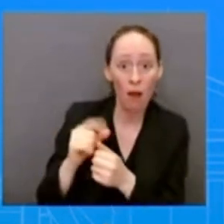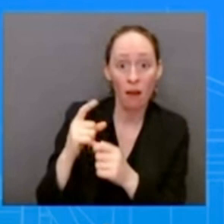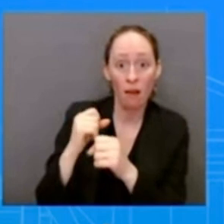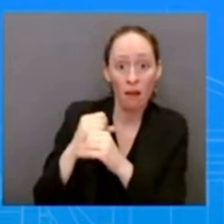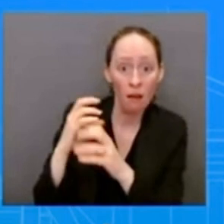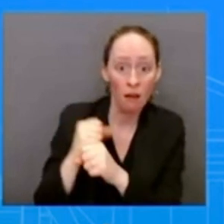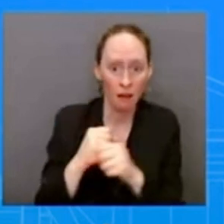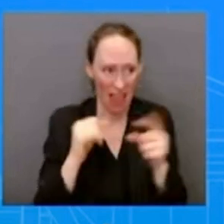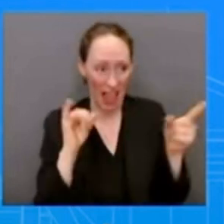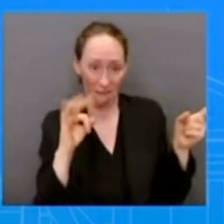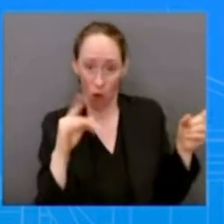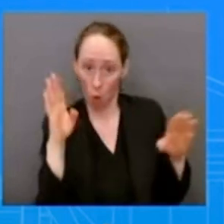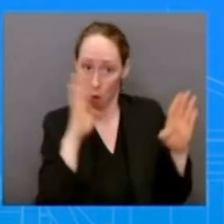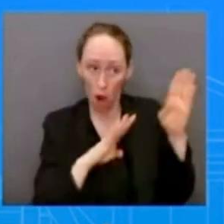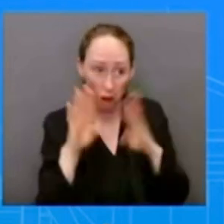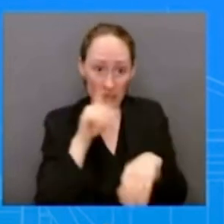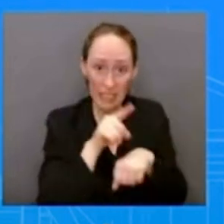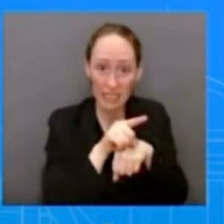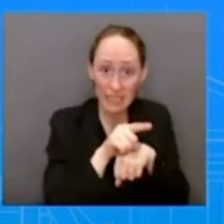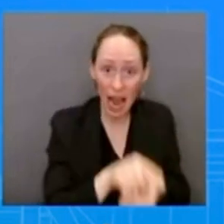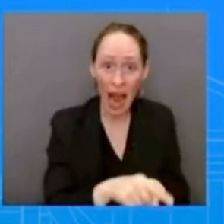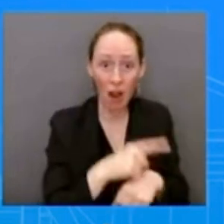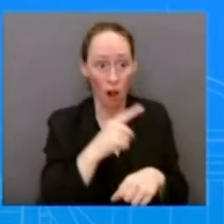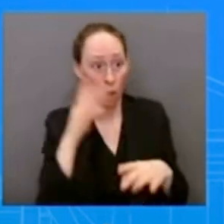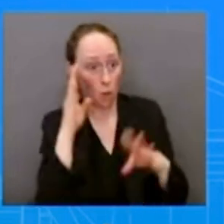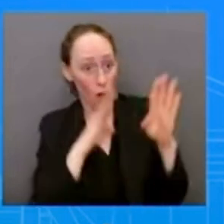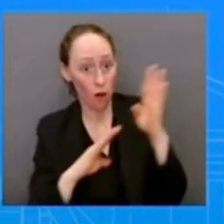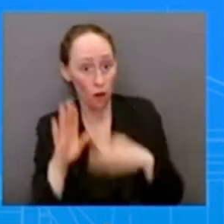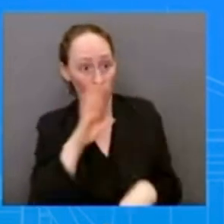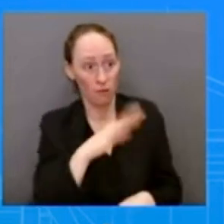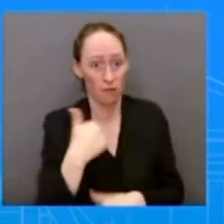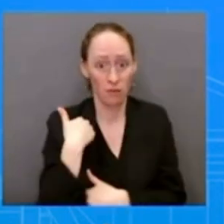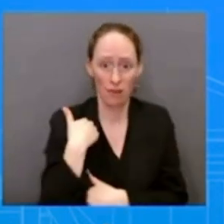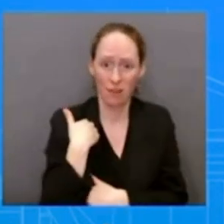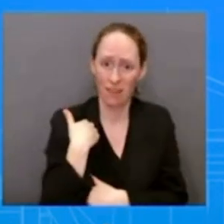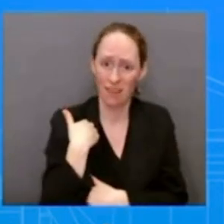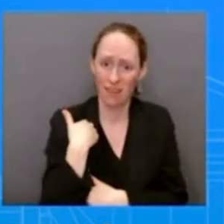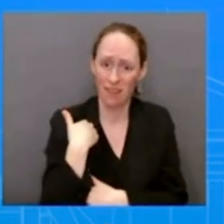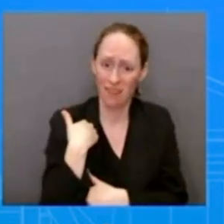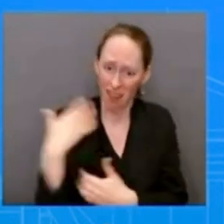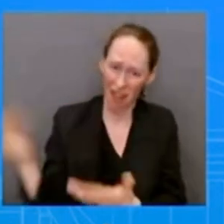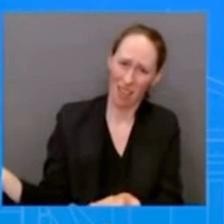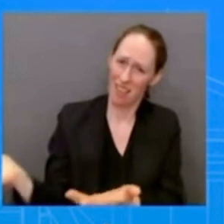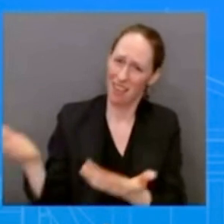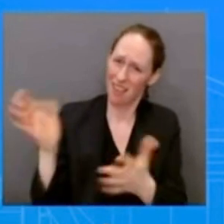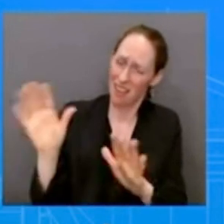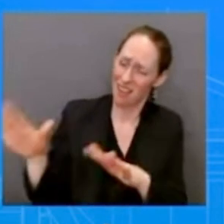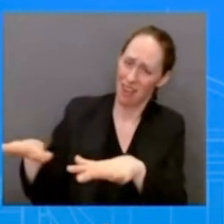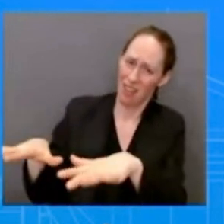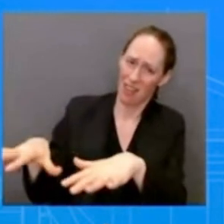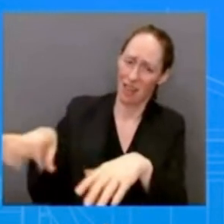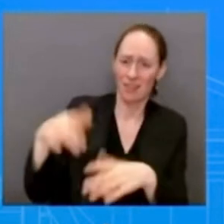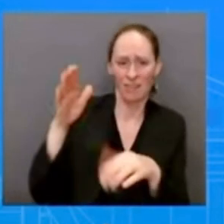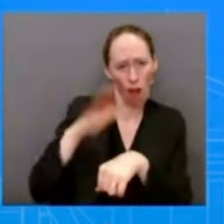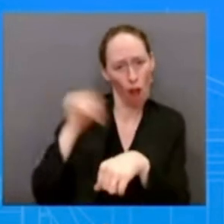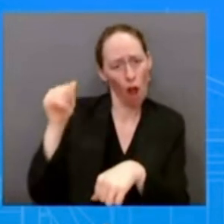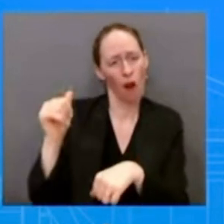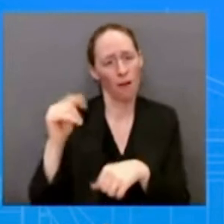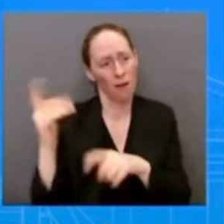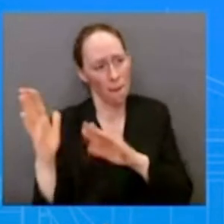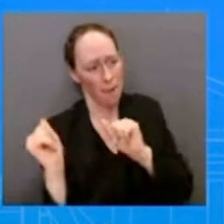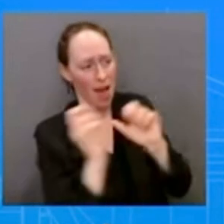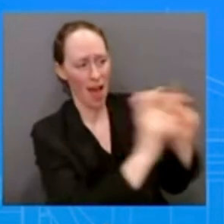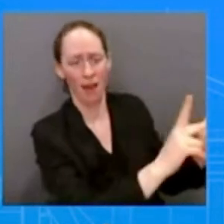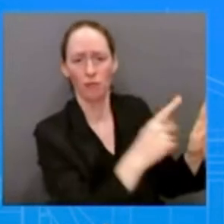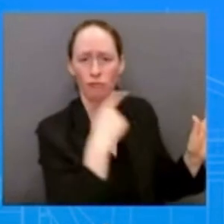do is to move them across the border and get them out of Ukraine on two topics for you first of all on President